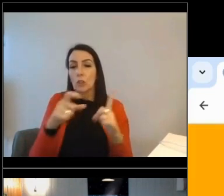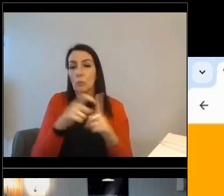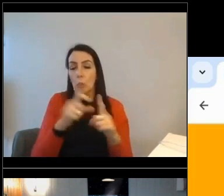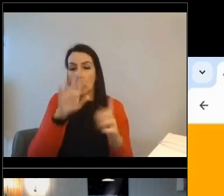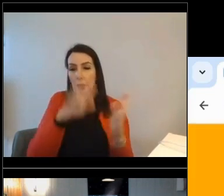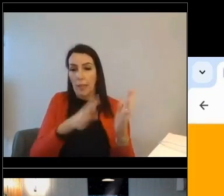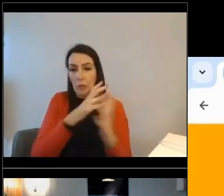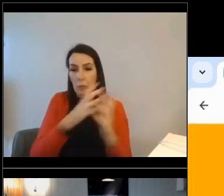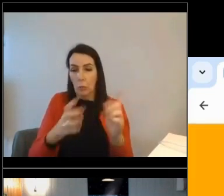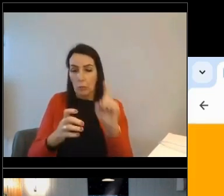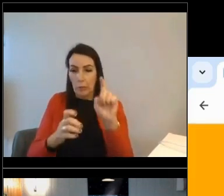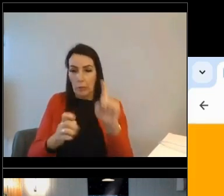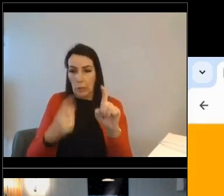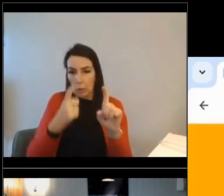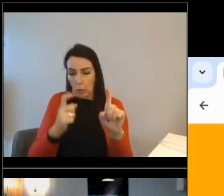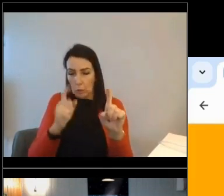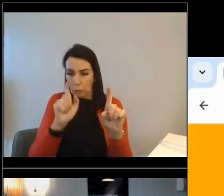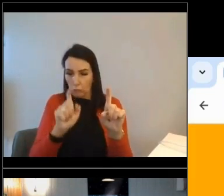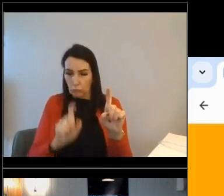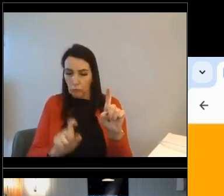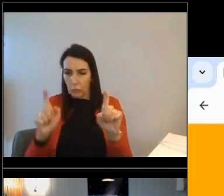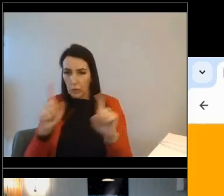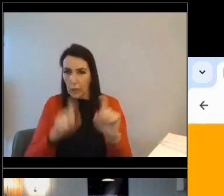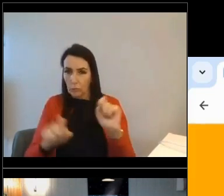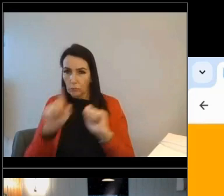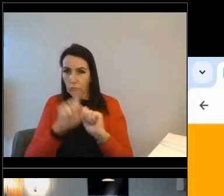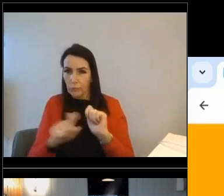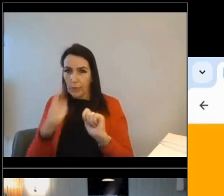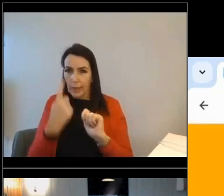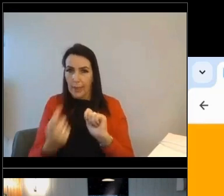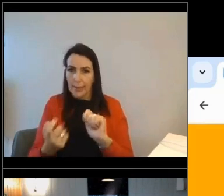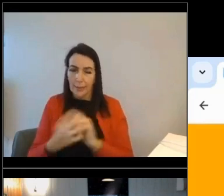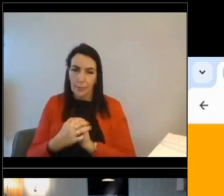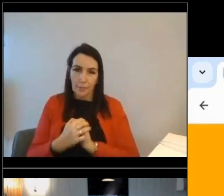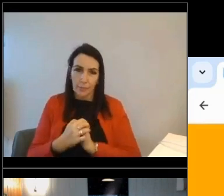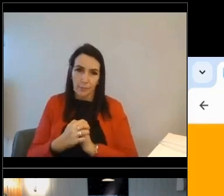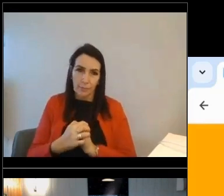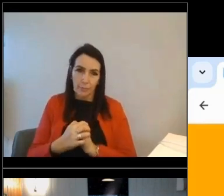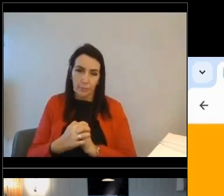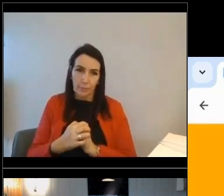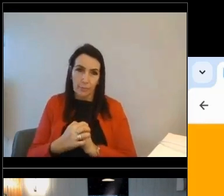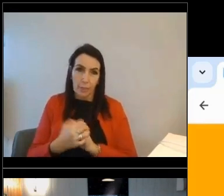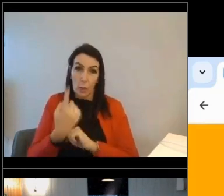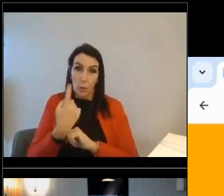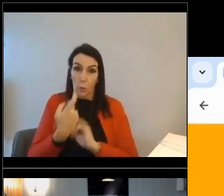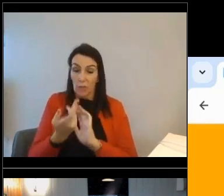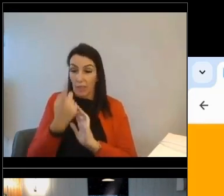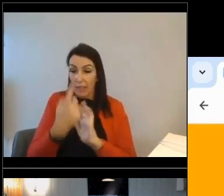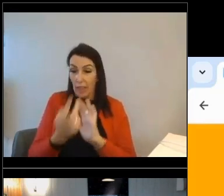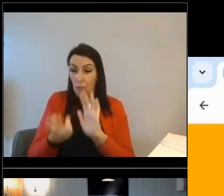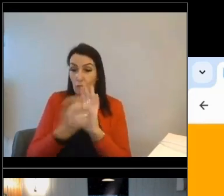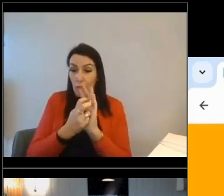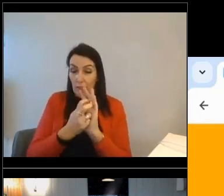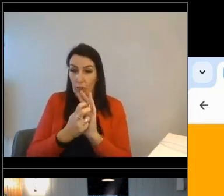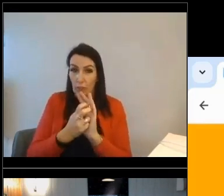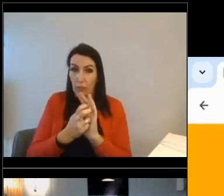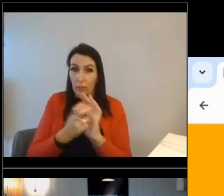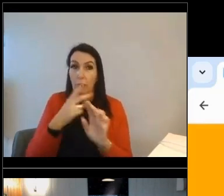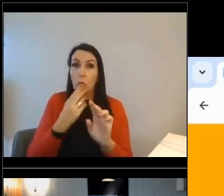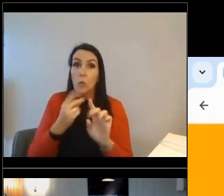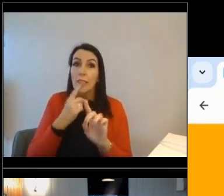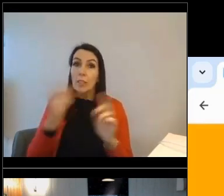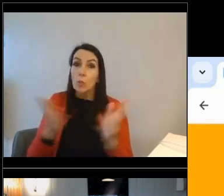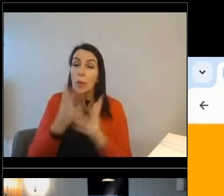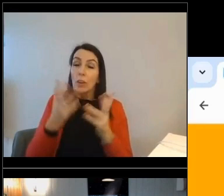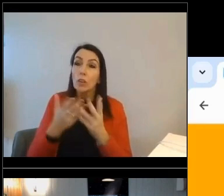point of the tool at any point here using the dashboard. And as I mentioned, the customer can register. So if you're using this as a lead generation activity,